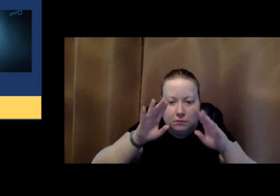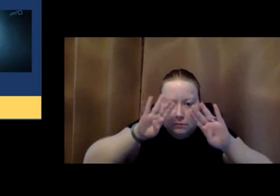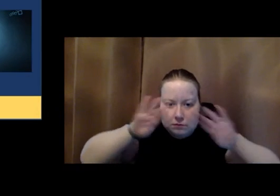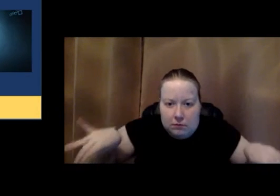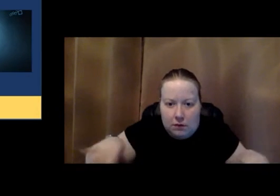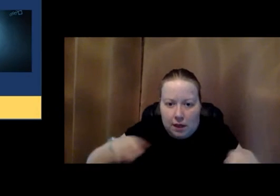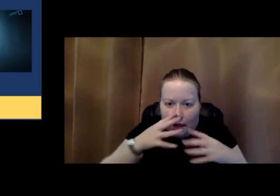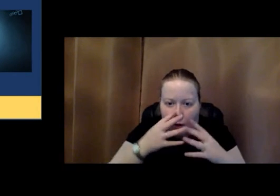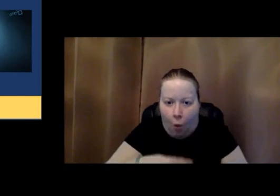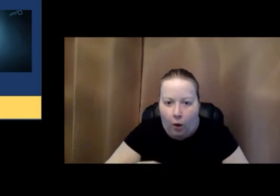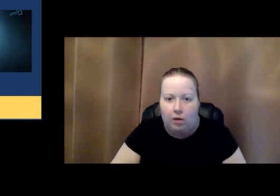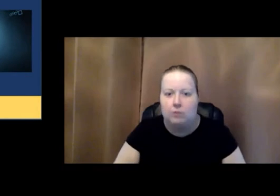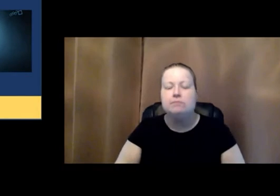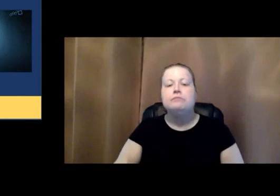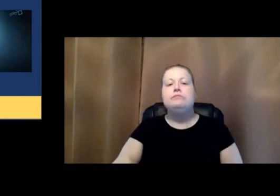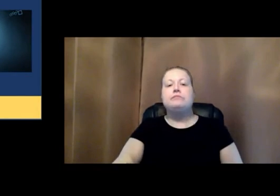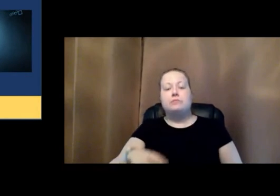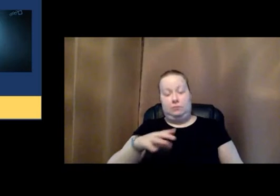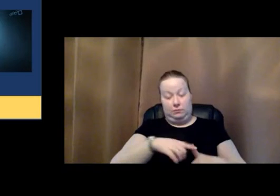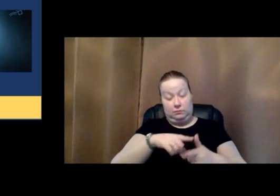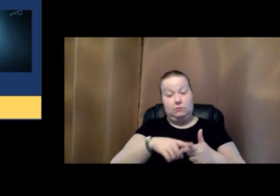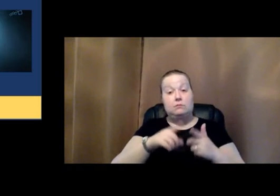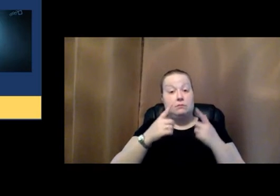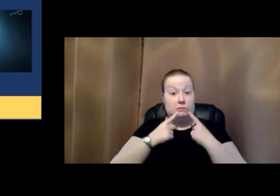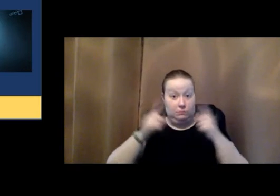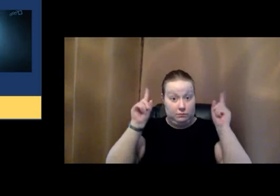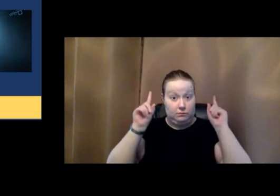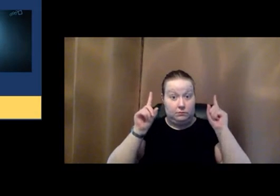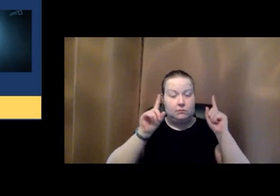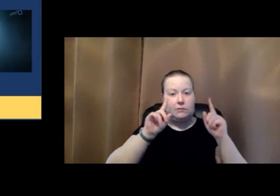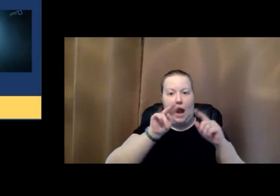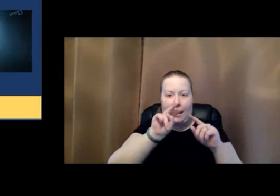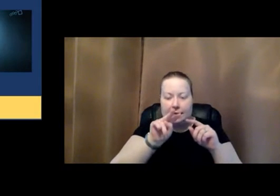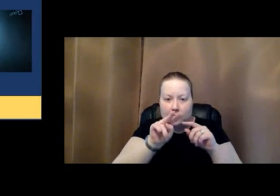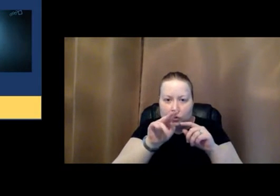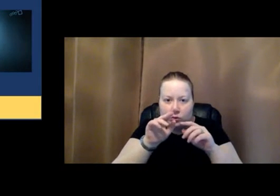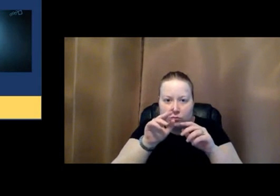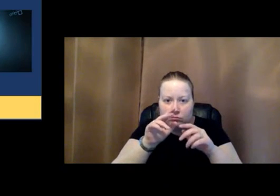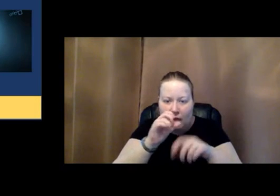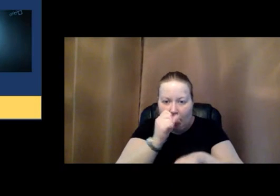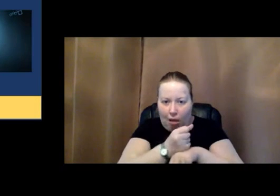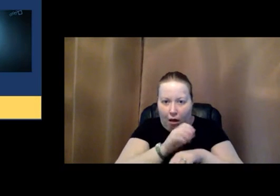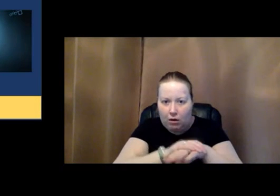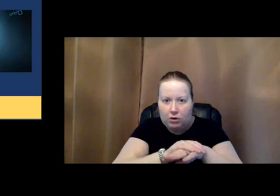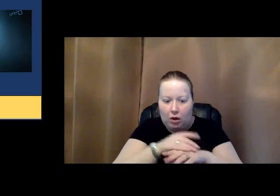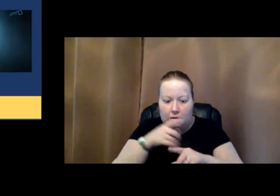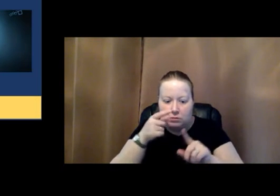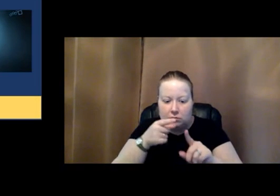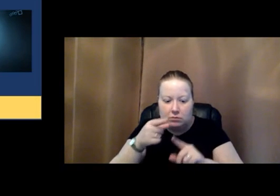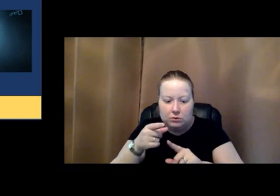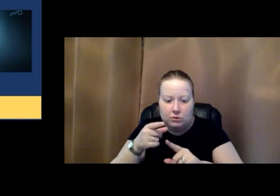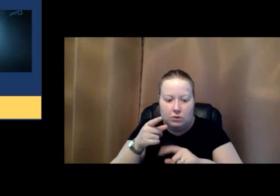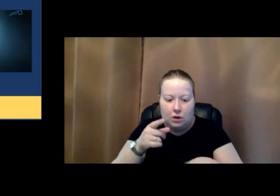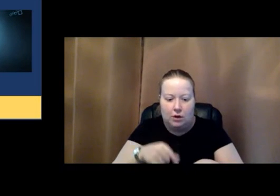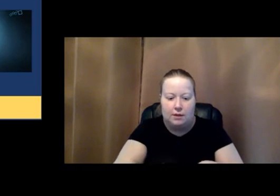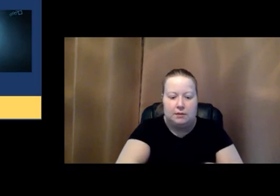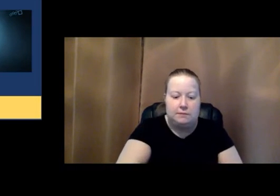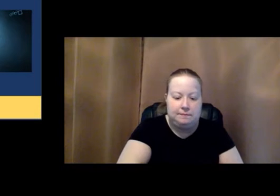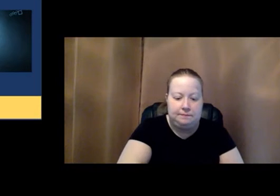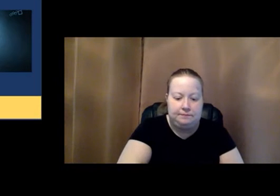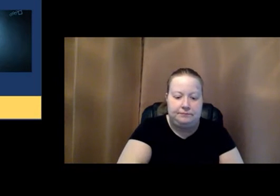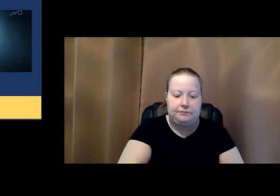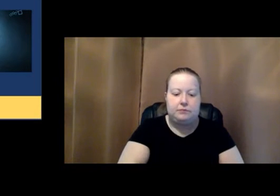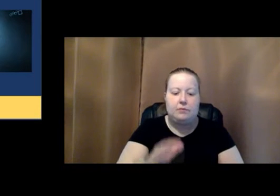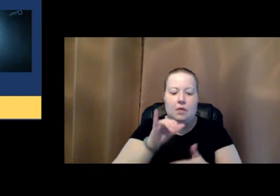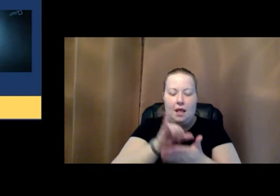that. And when they when they're able to do that, their eyes are locked on certain targets that have high point gain. And so those are the kinds